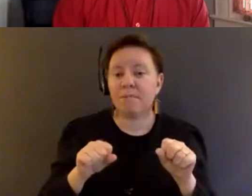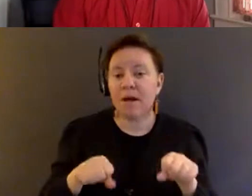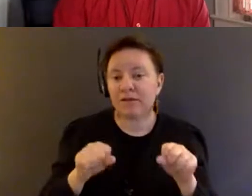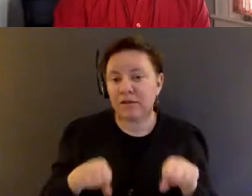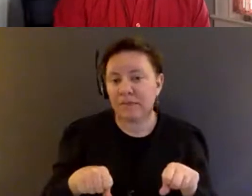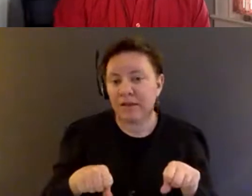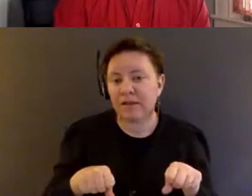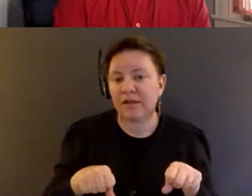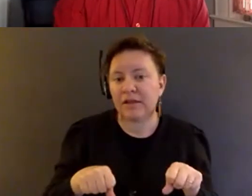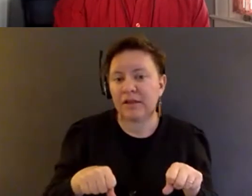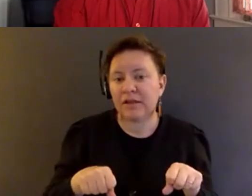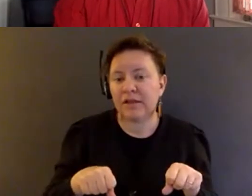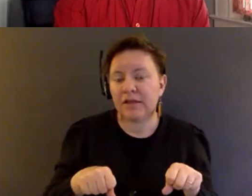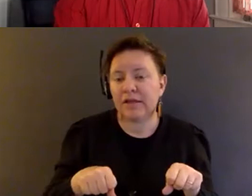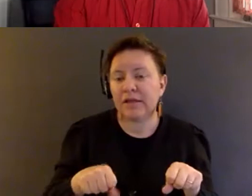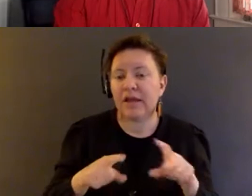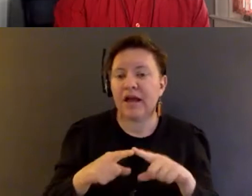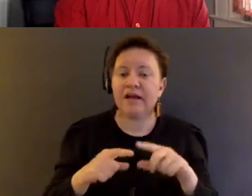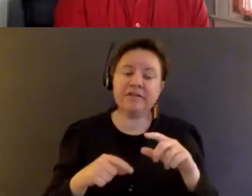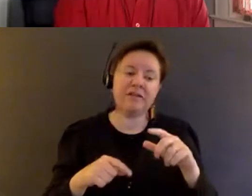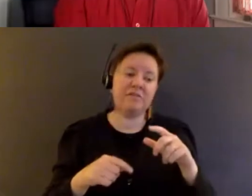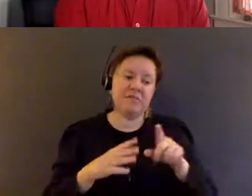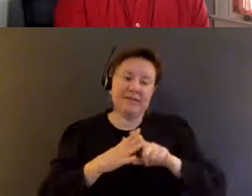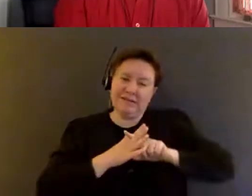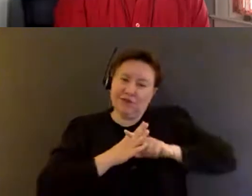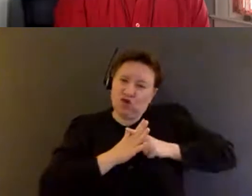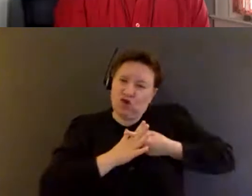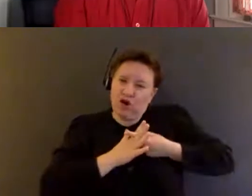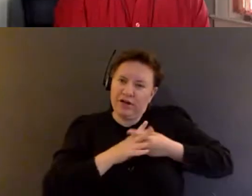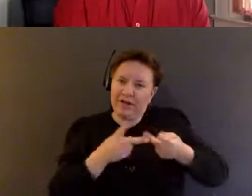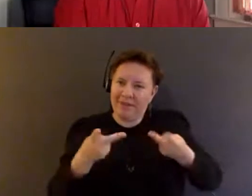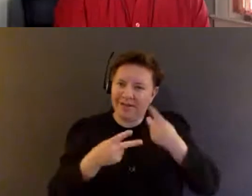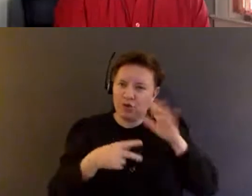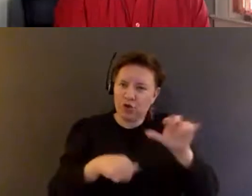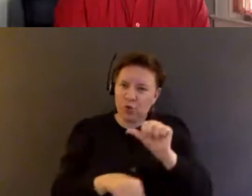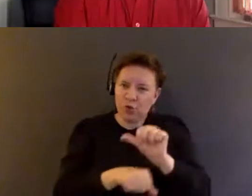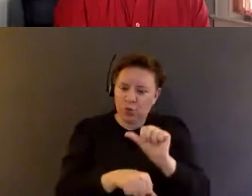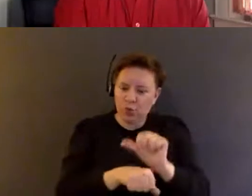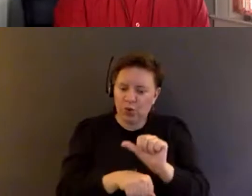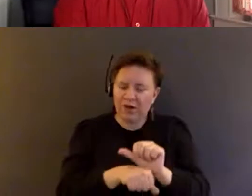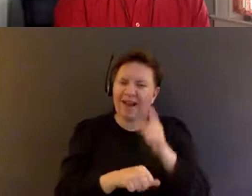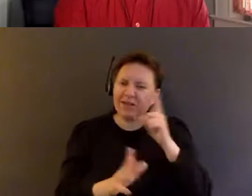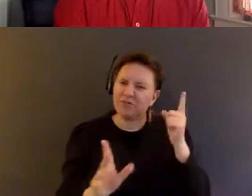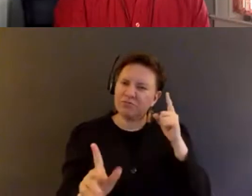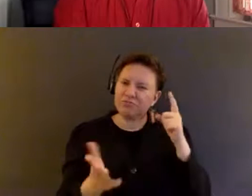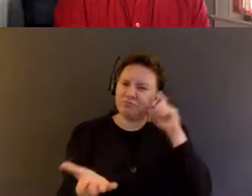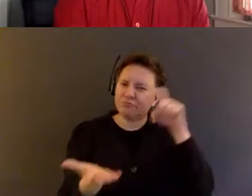as a, as a generative starting place for your work. And I think you've pointed to that a couple of times.